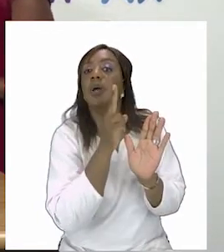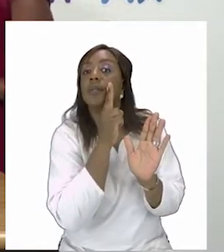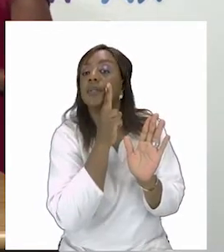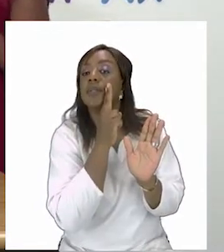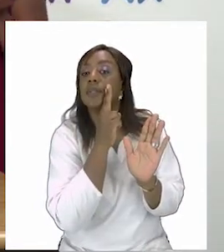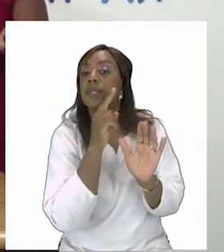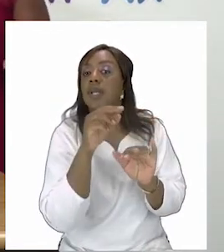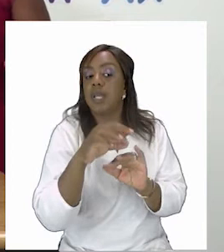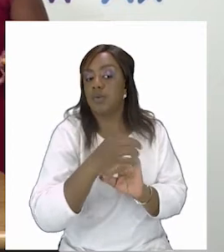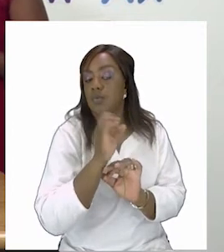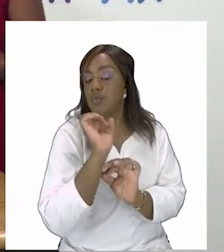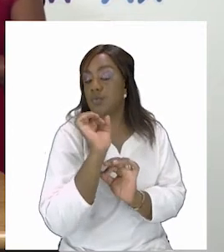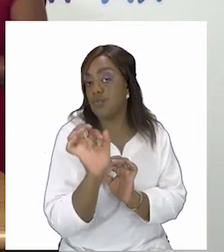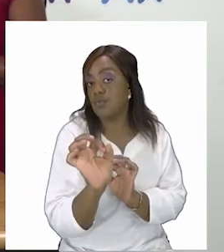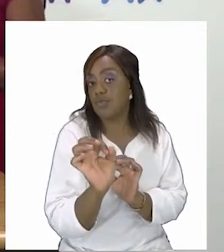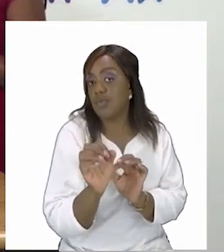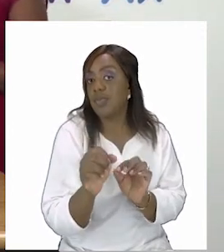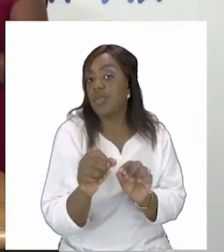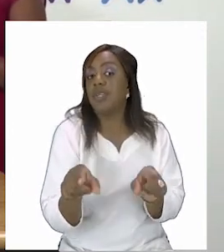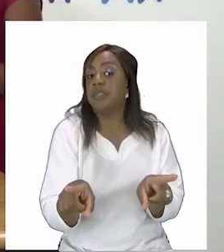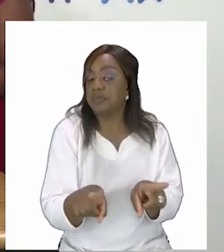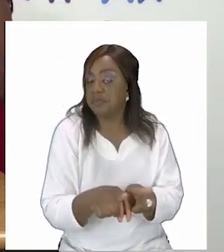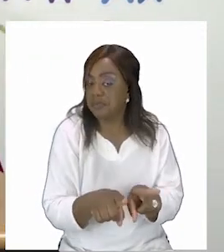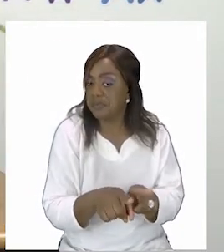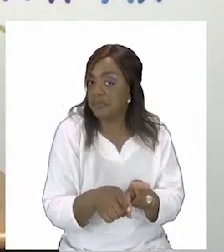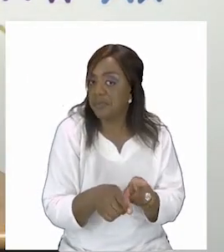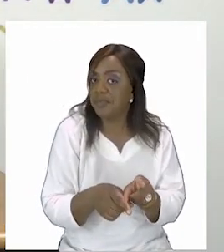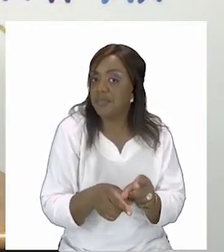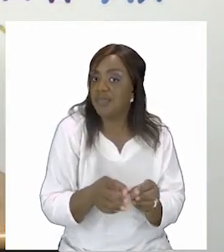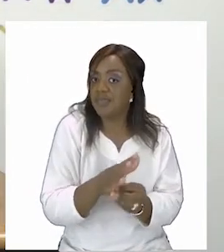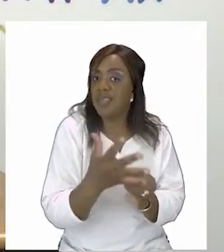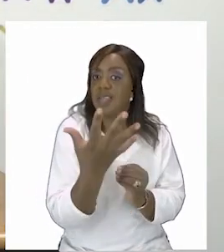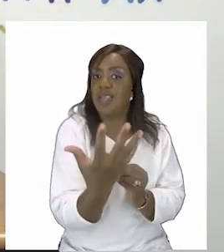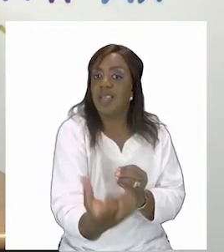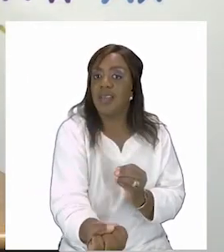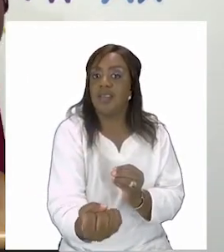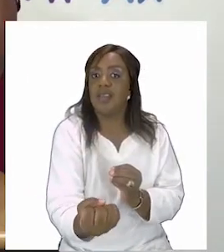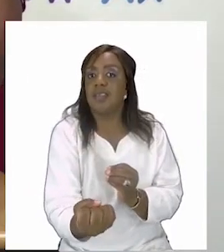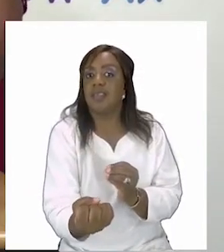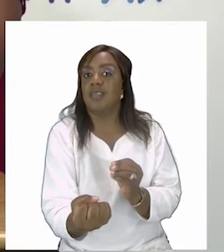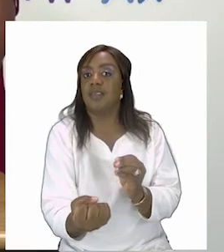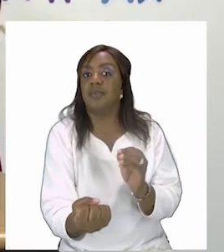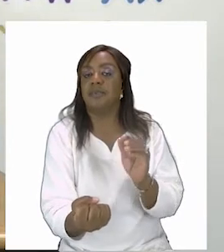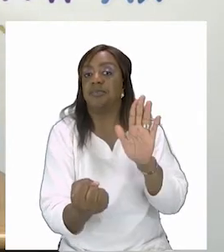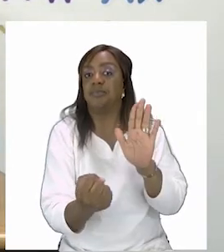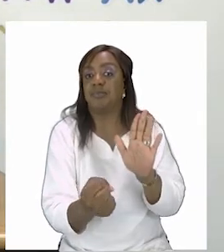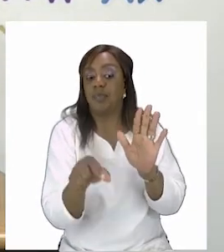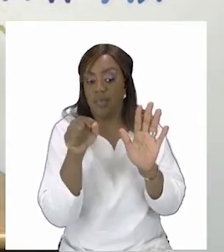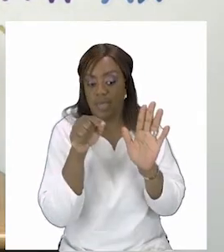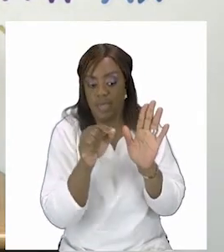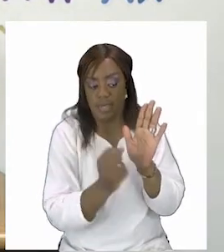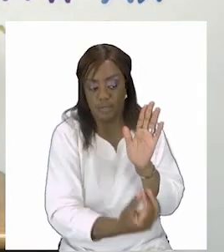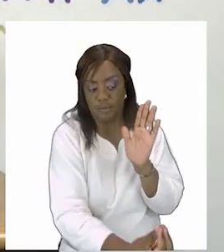and aunt also want to build their family with children and these people to you are called